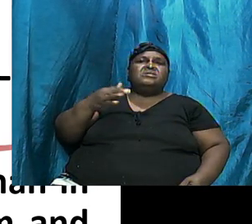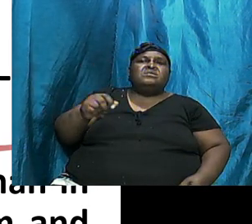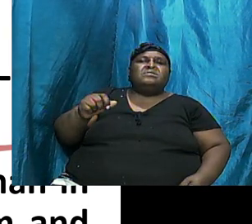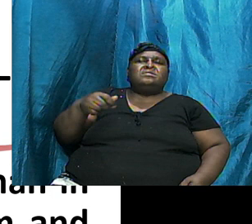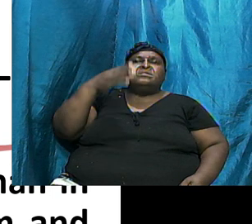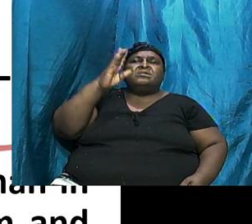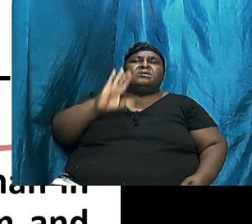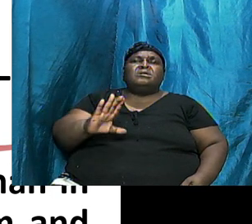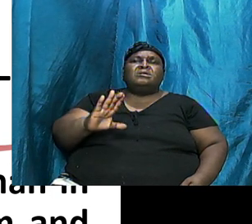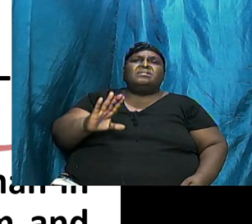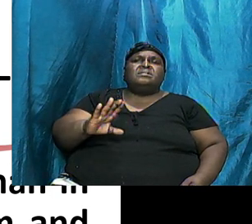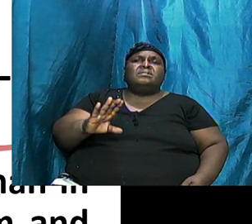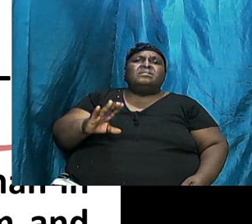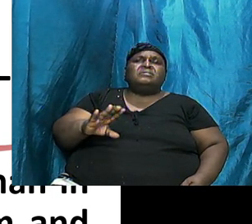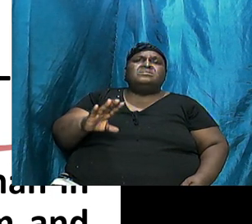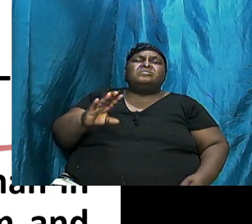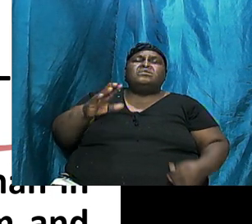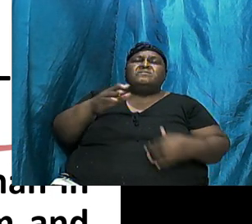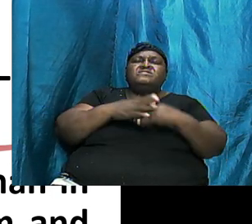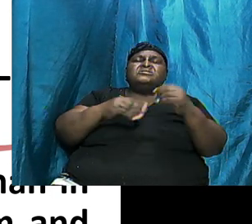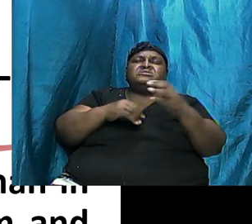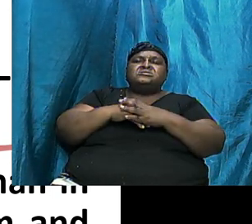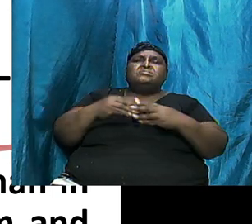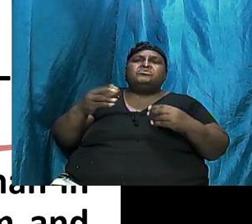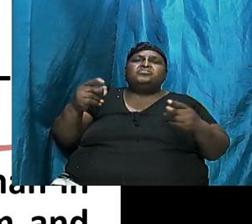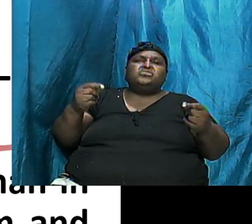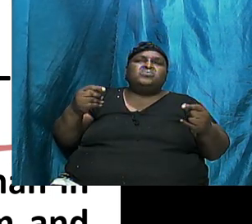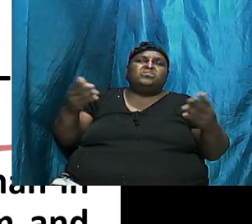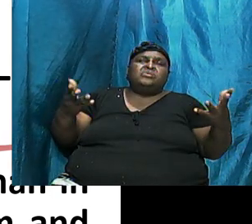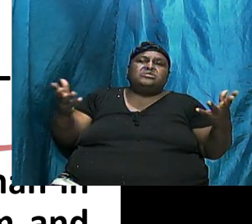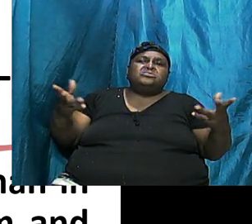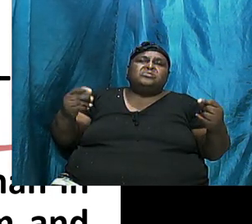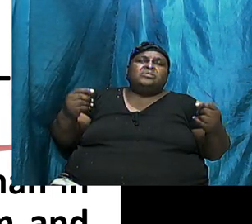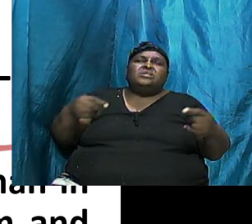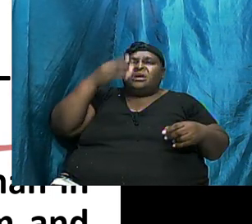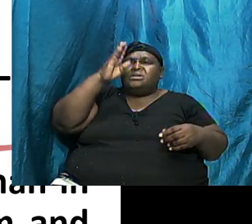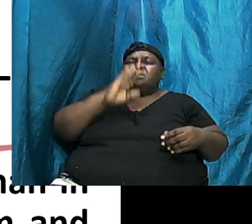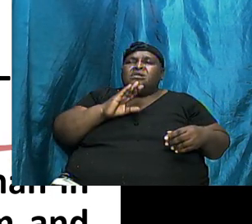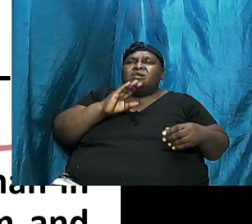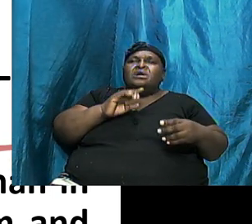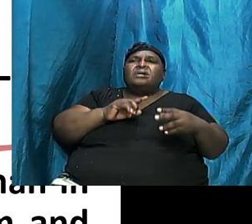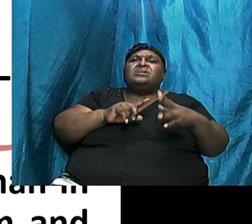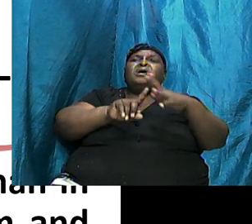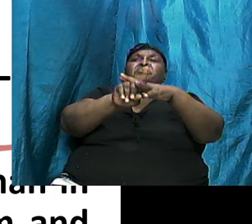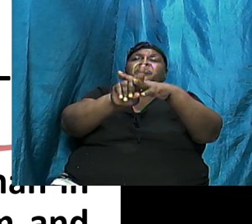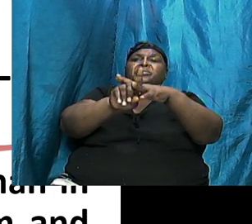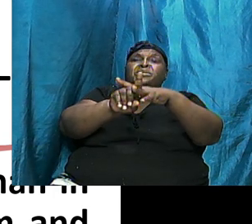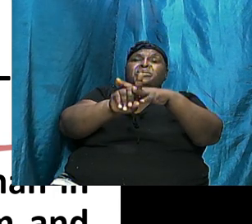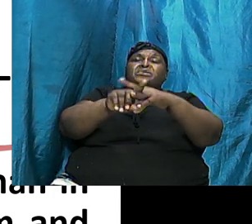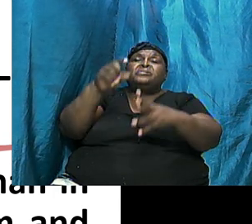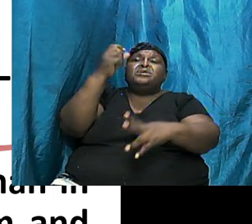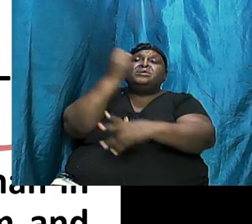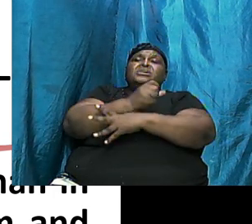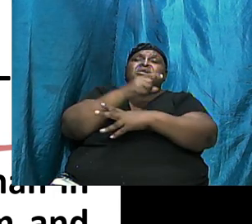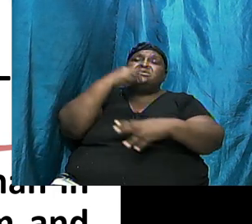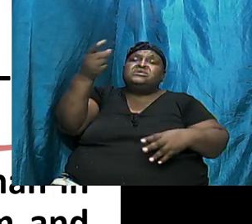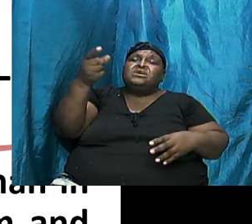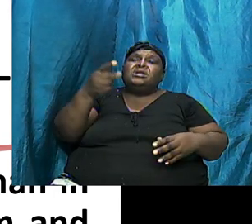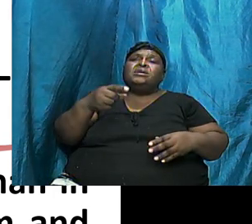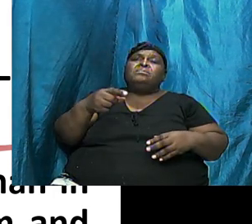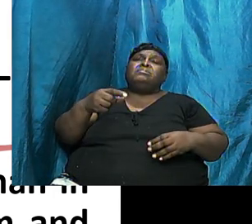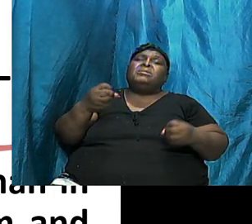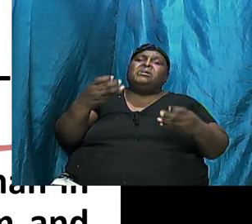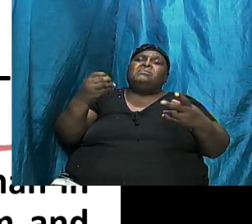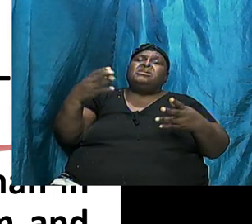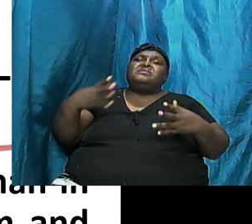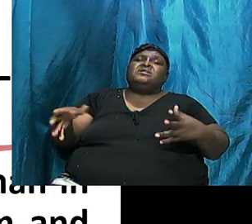Man Quite Comfortable Where He Was Doing What He Was Doing And God Appeared To Him And Told Him A Couple Of Things One